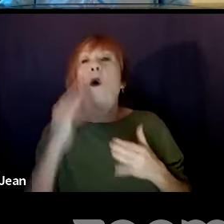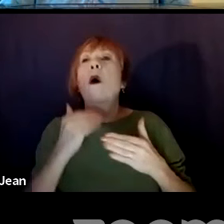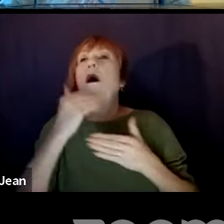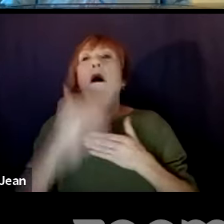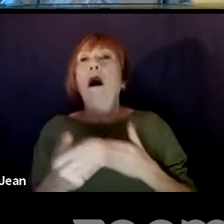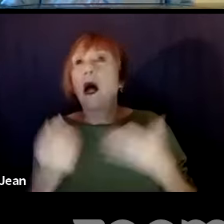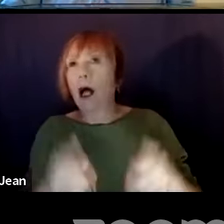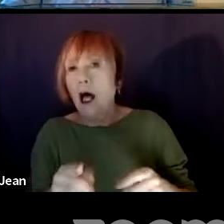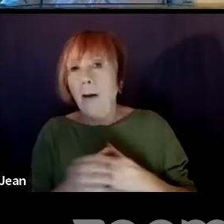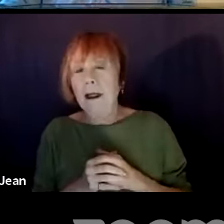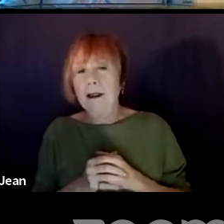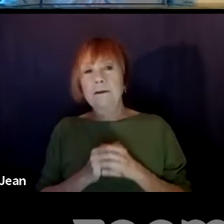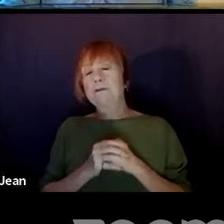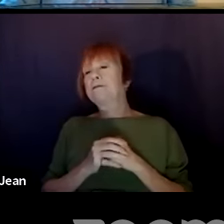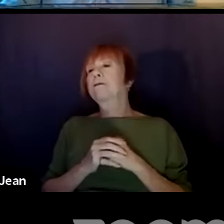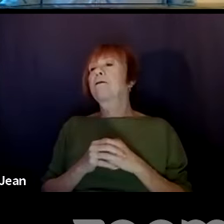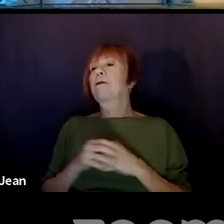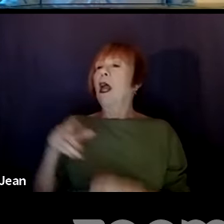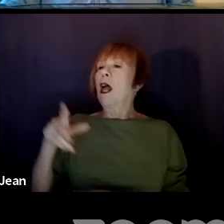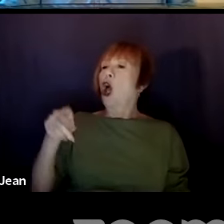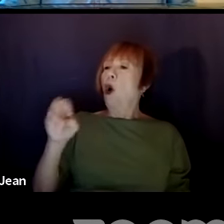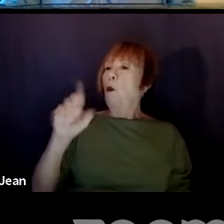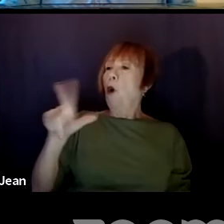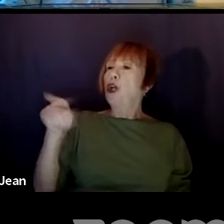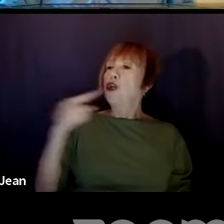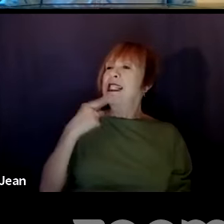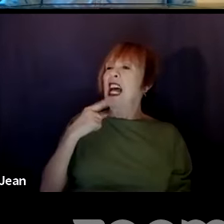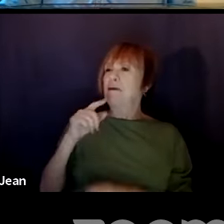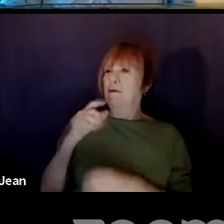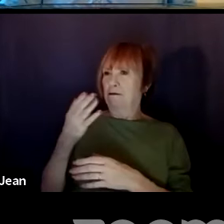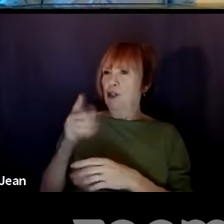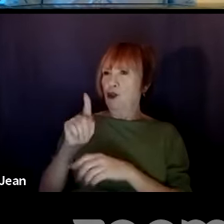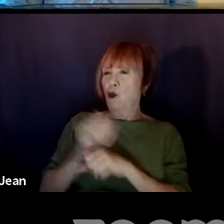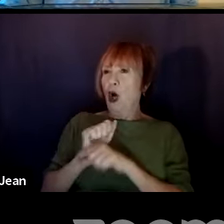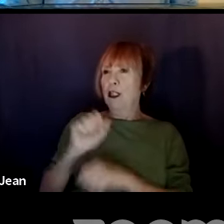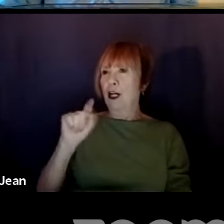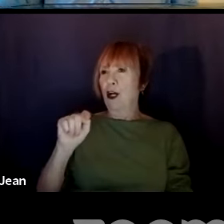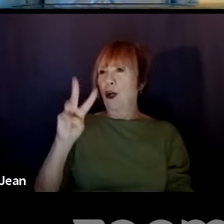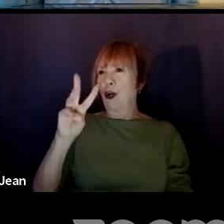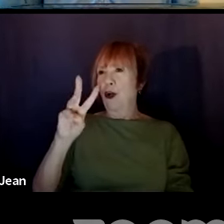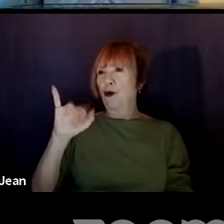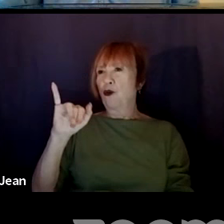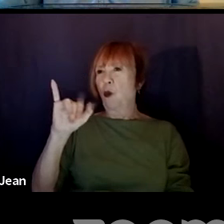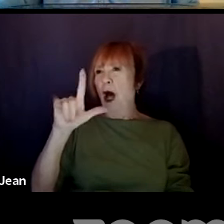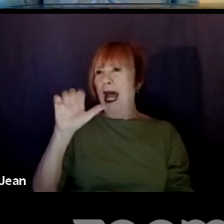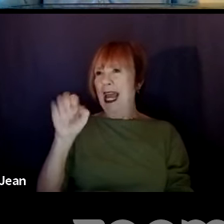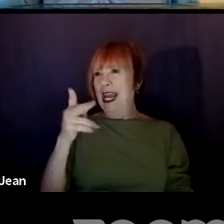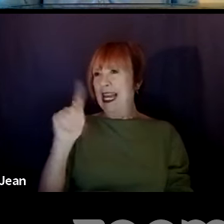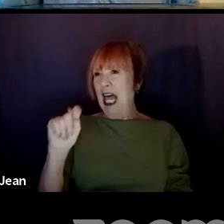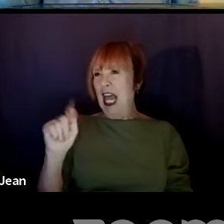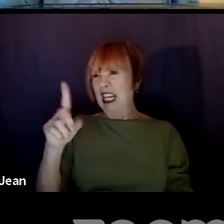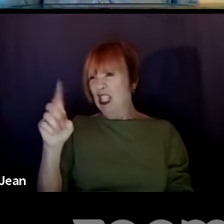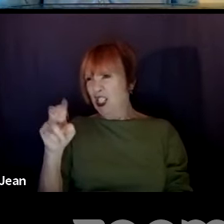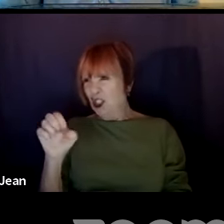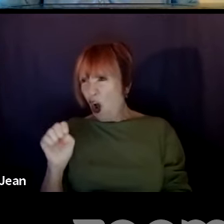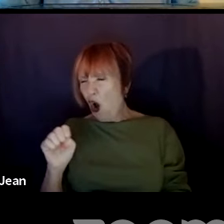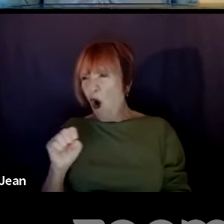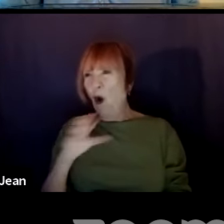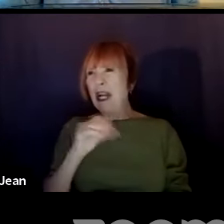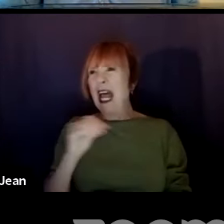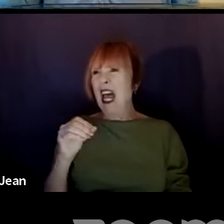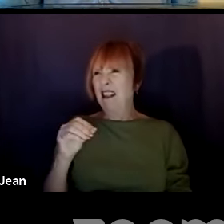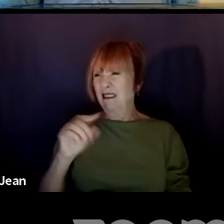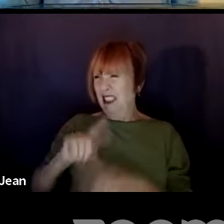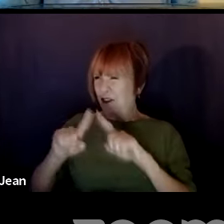Paul, you mentioned before that you've worked on Twilight Zone and a lot of stuff. I'm going to make an assumption that you've done some action